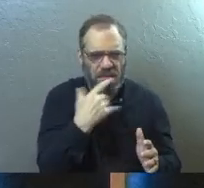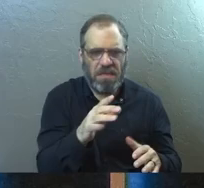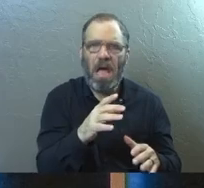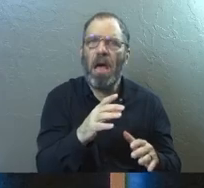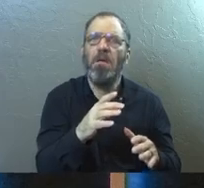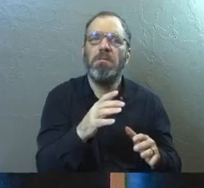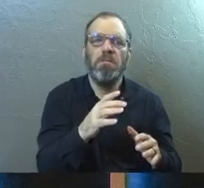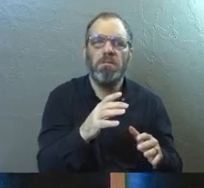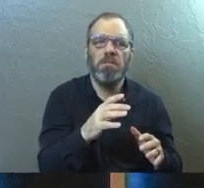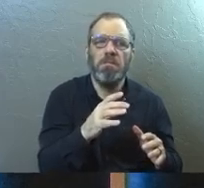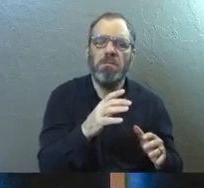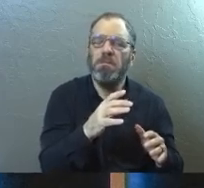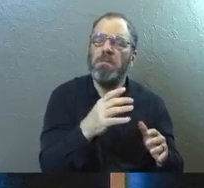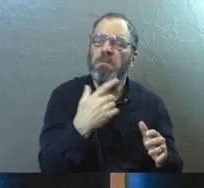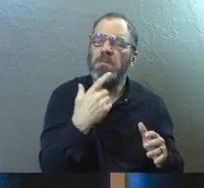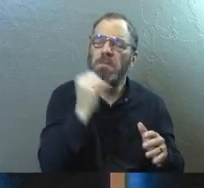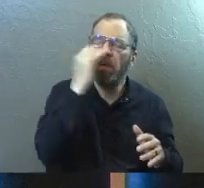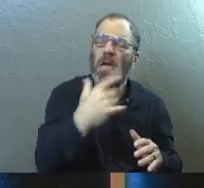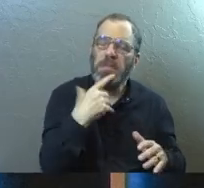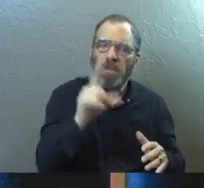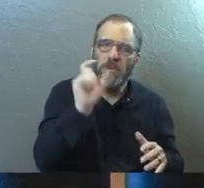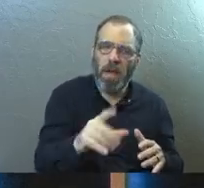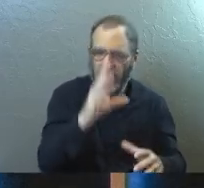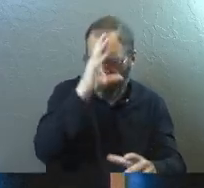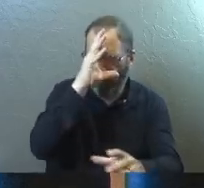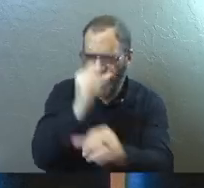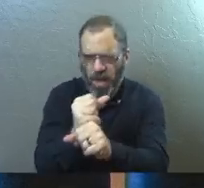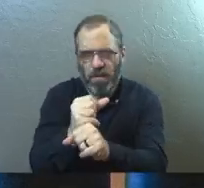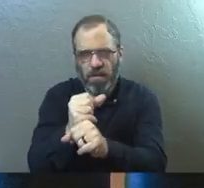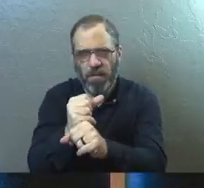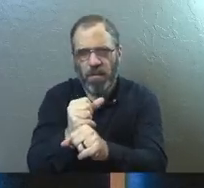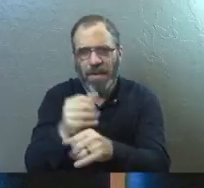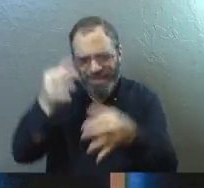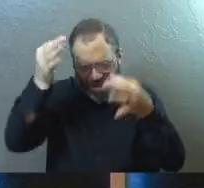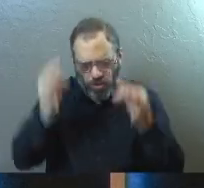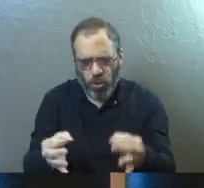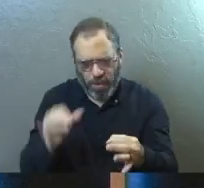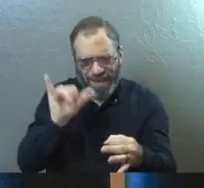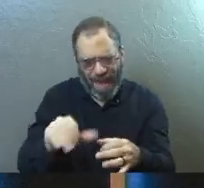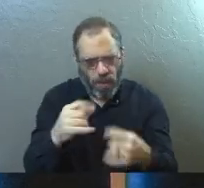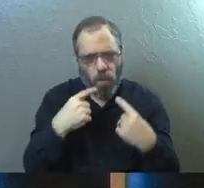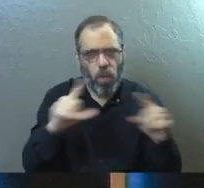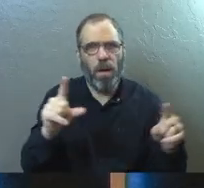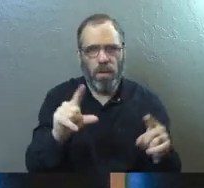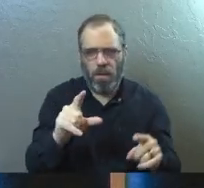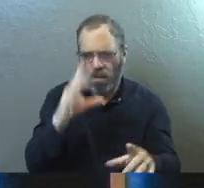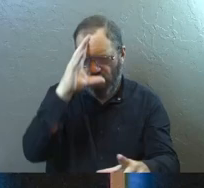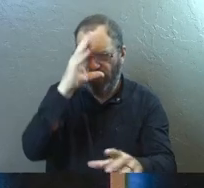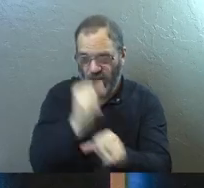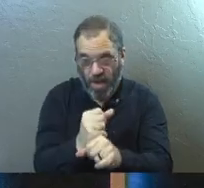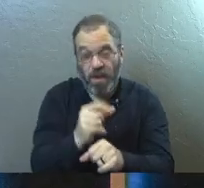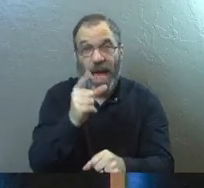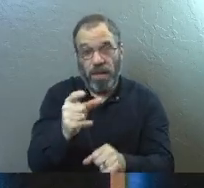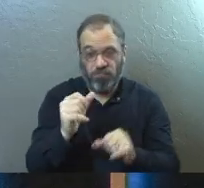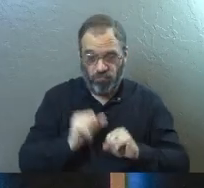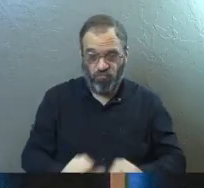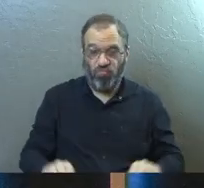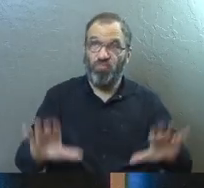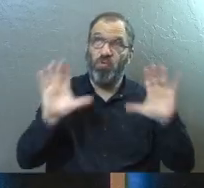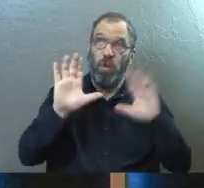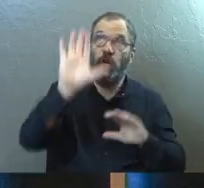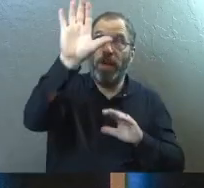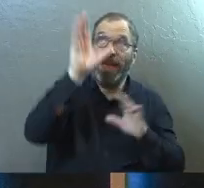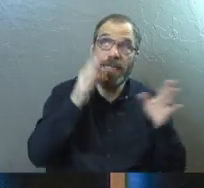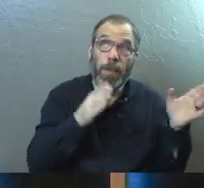a blessing to flow? Because God said, because God determined this was how it's going to work. And when you surrender to